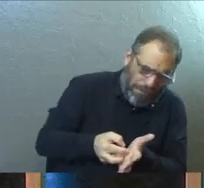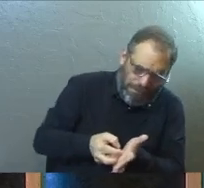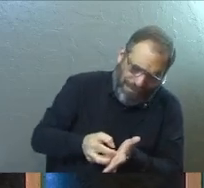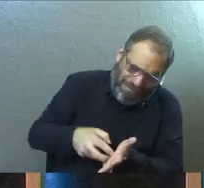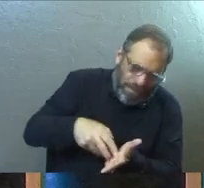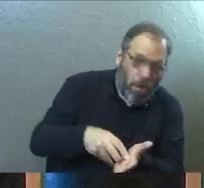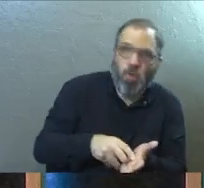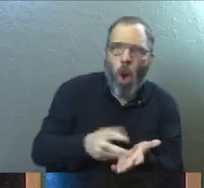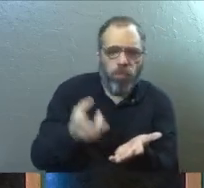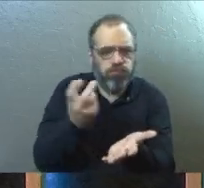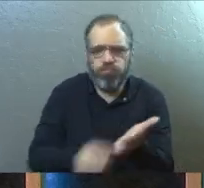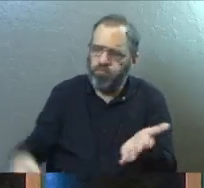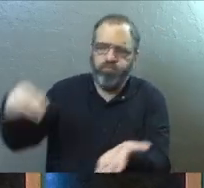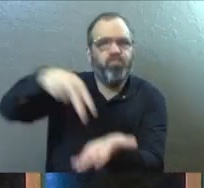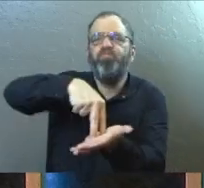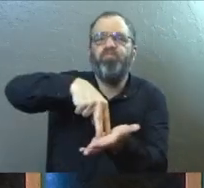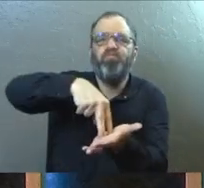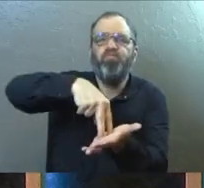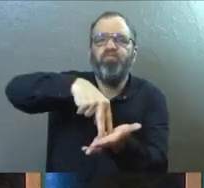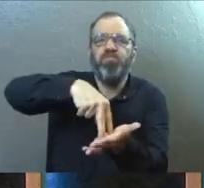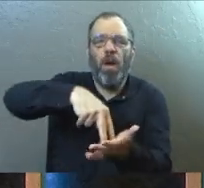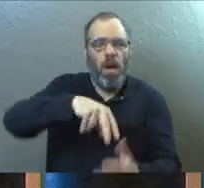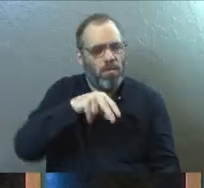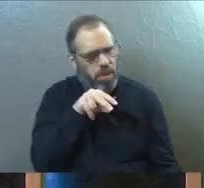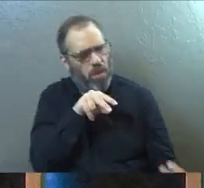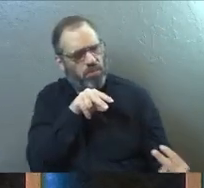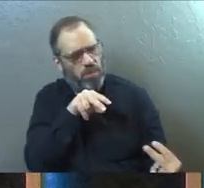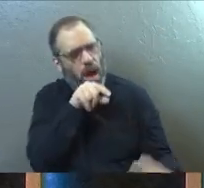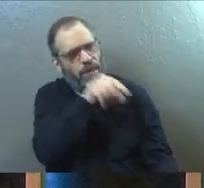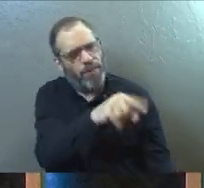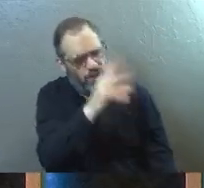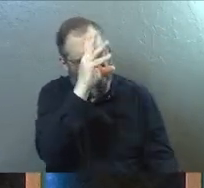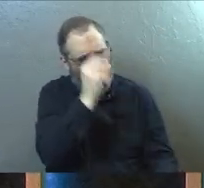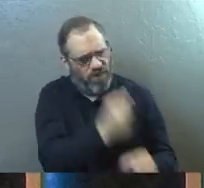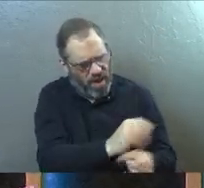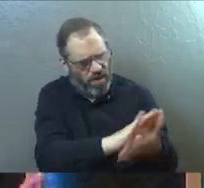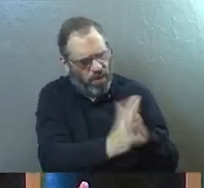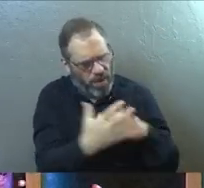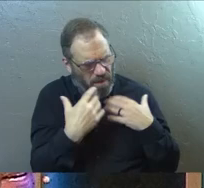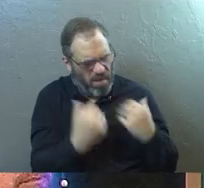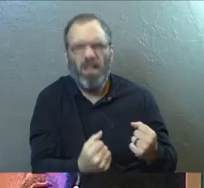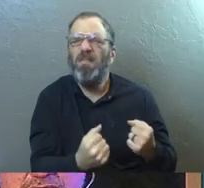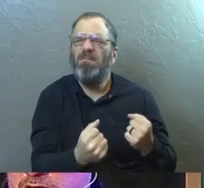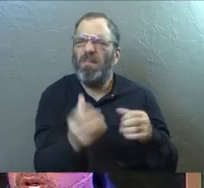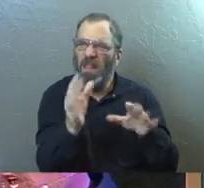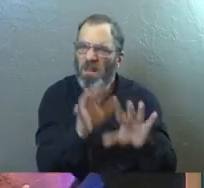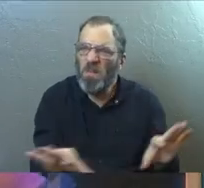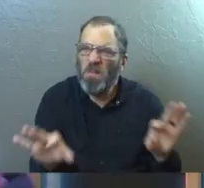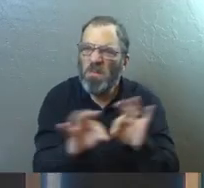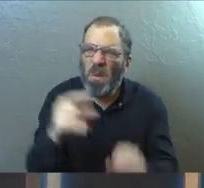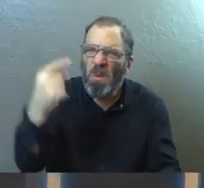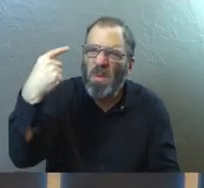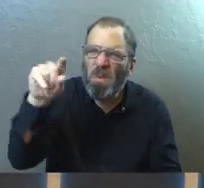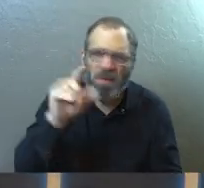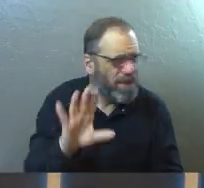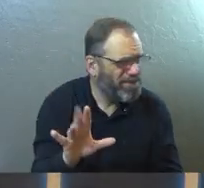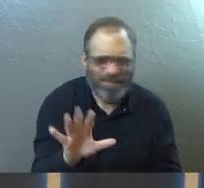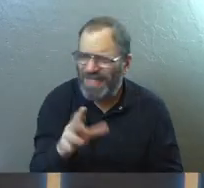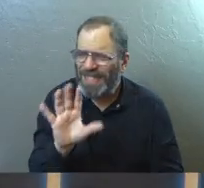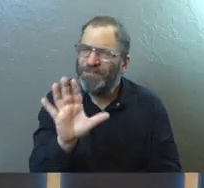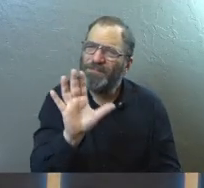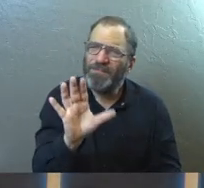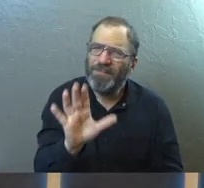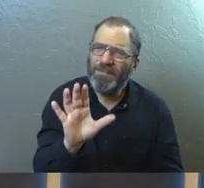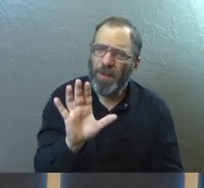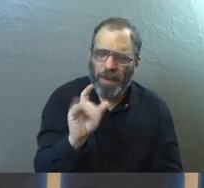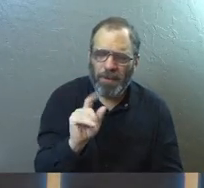Love that picture. And it says that Paul looked at him and saw that he had faith to be healed. Now, why is that important? I just want to correct something just